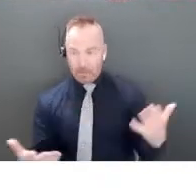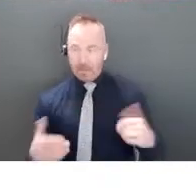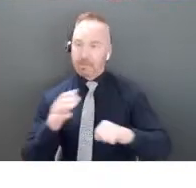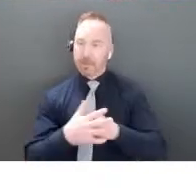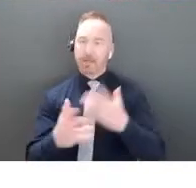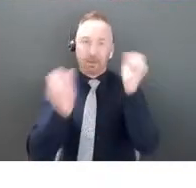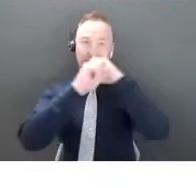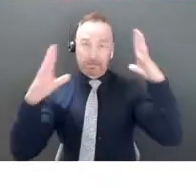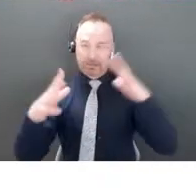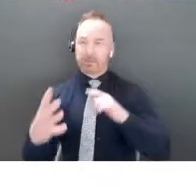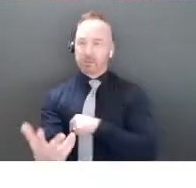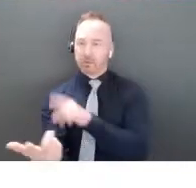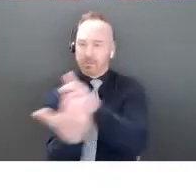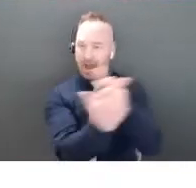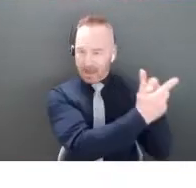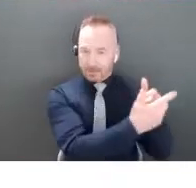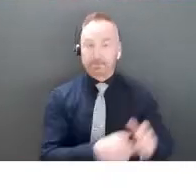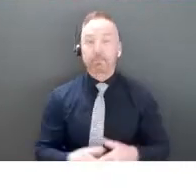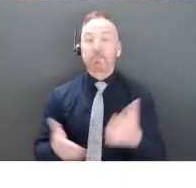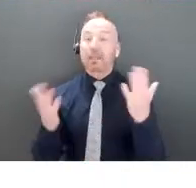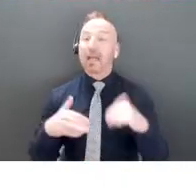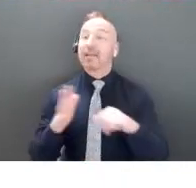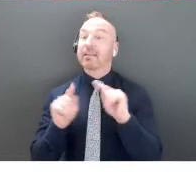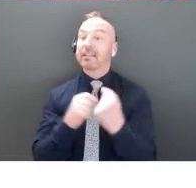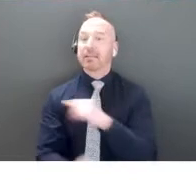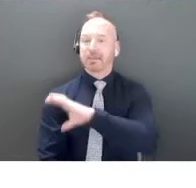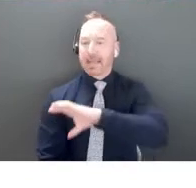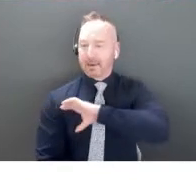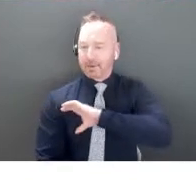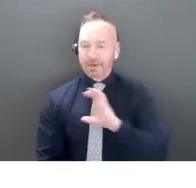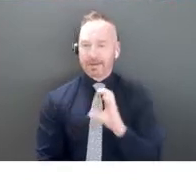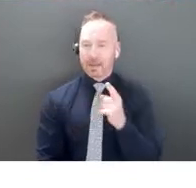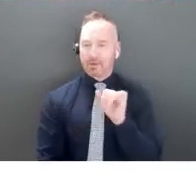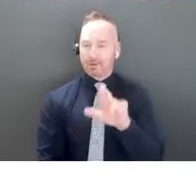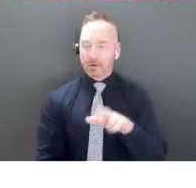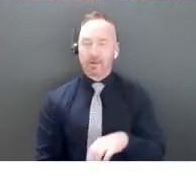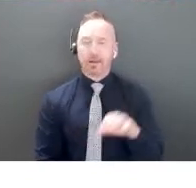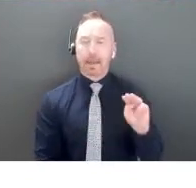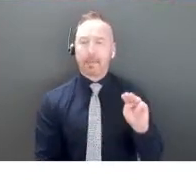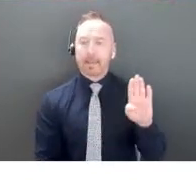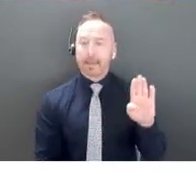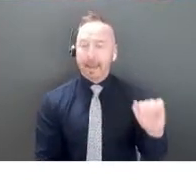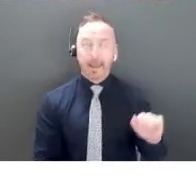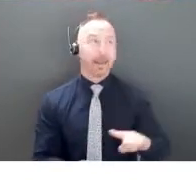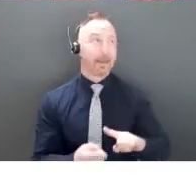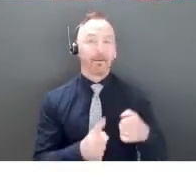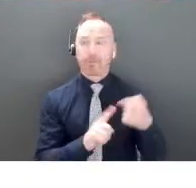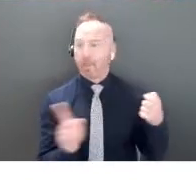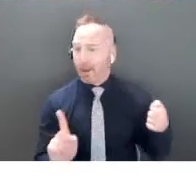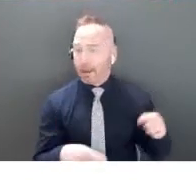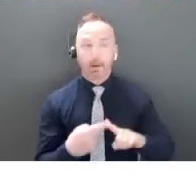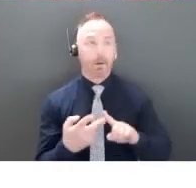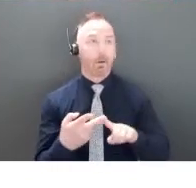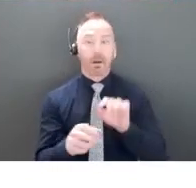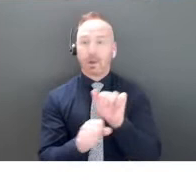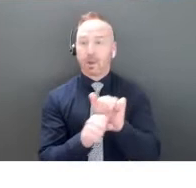solution in your industry. The character of the team. When we talk about where you got your MBA or where, you know, the fact that you